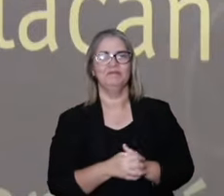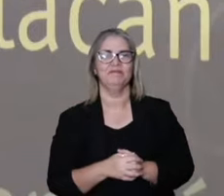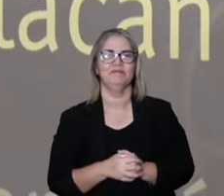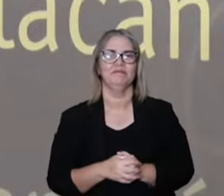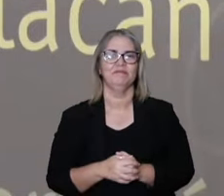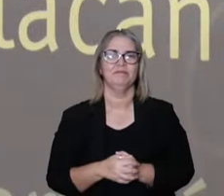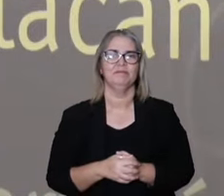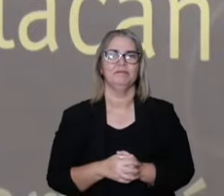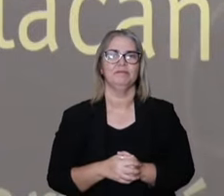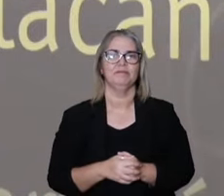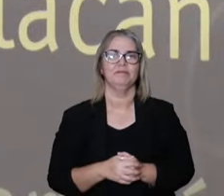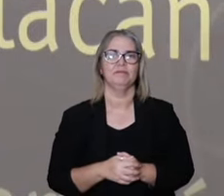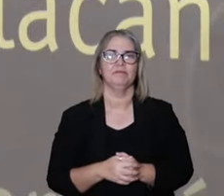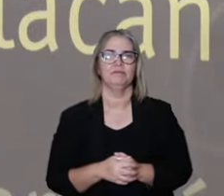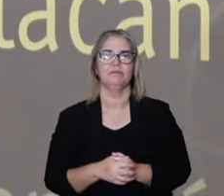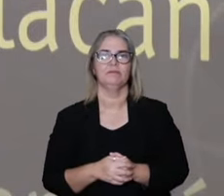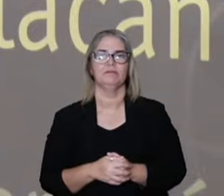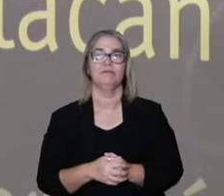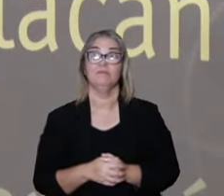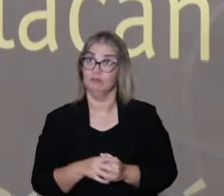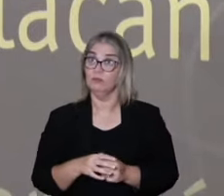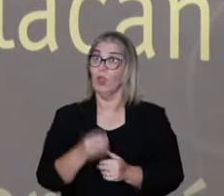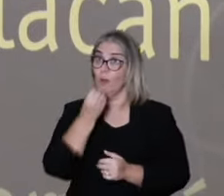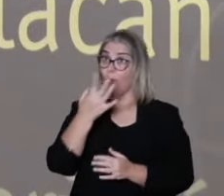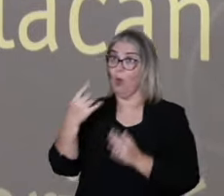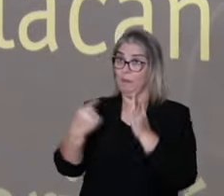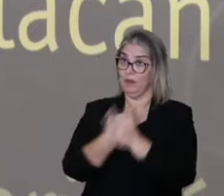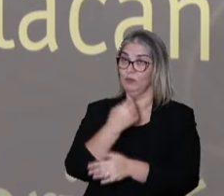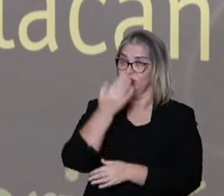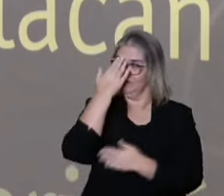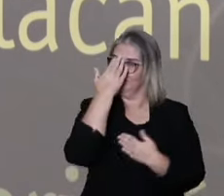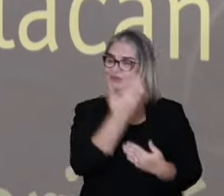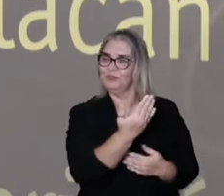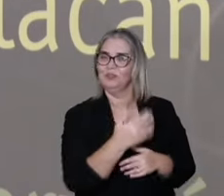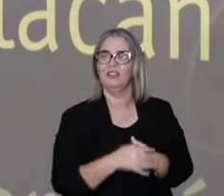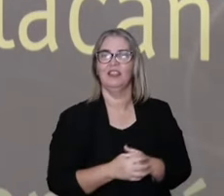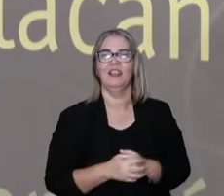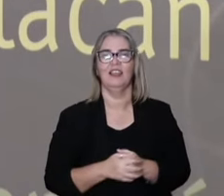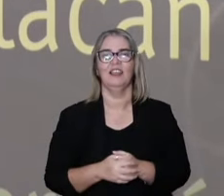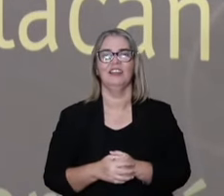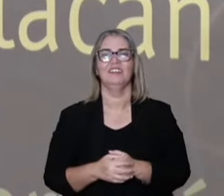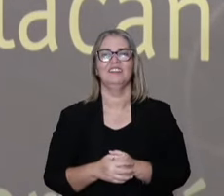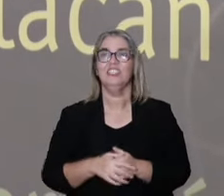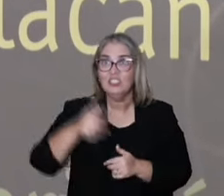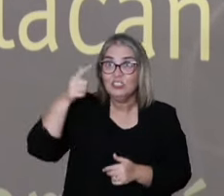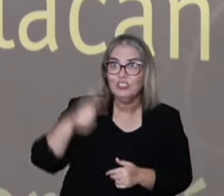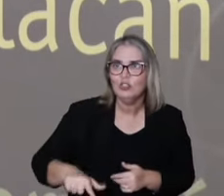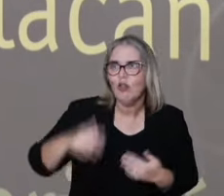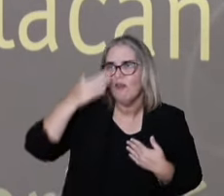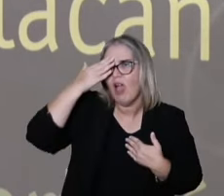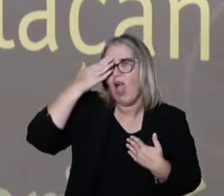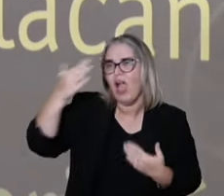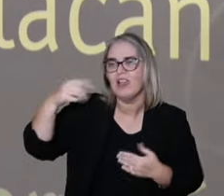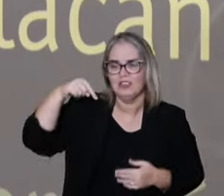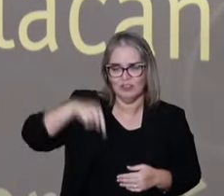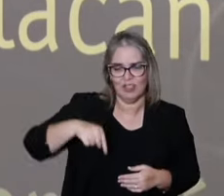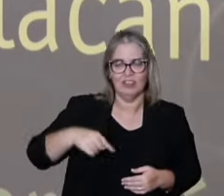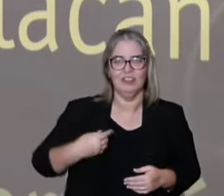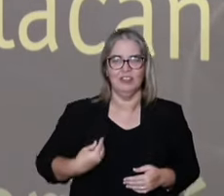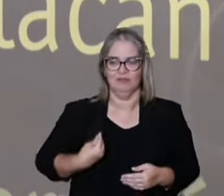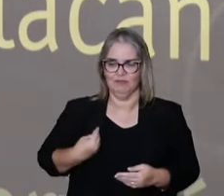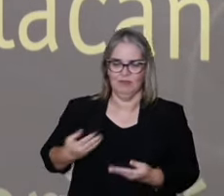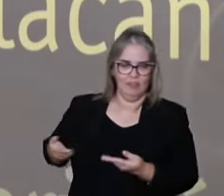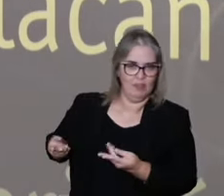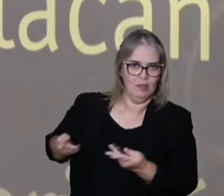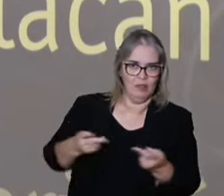Thank you. Thank thank you, Bruno, for your question. And also, once